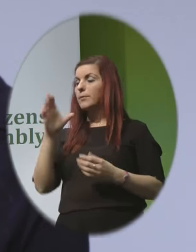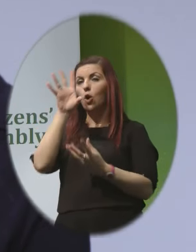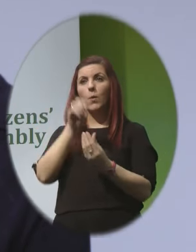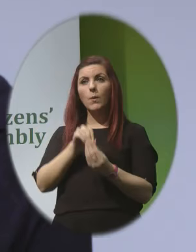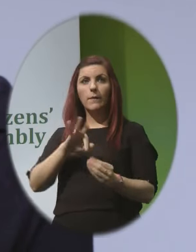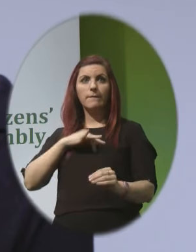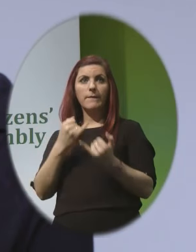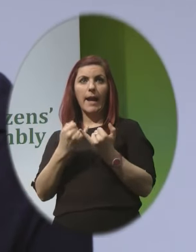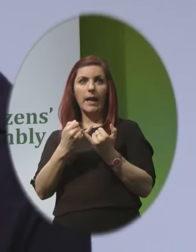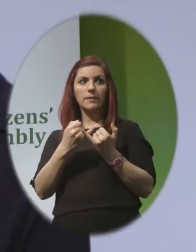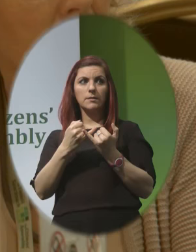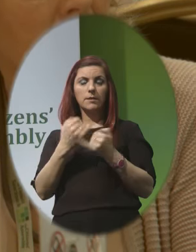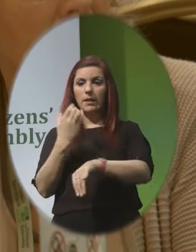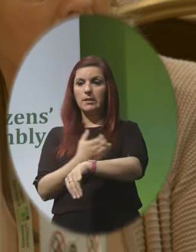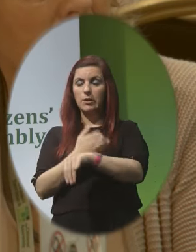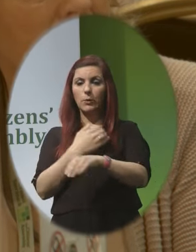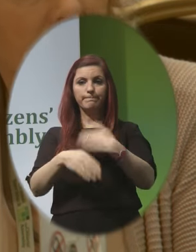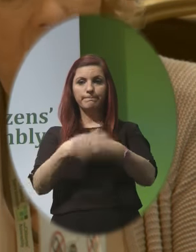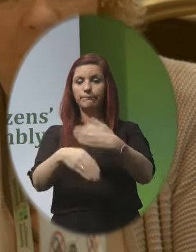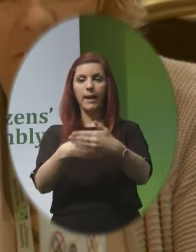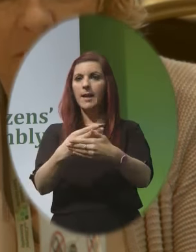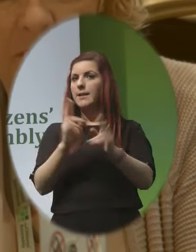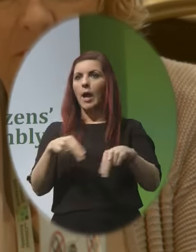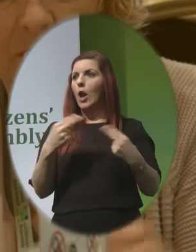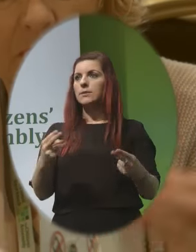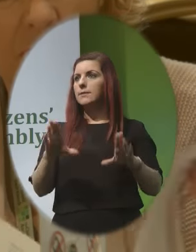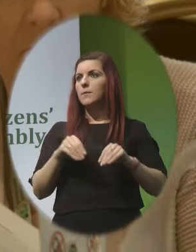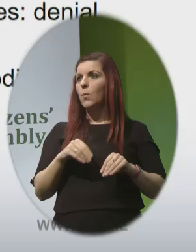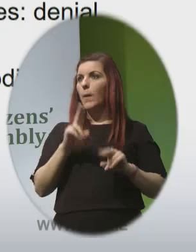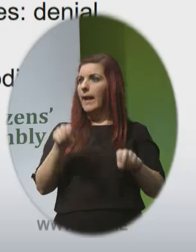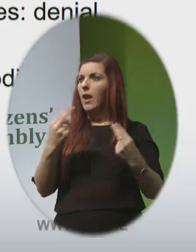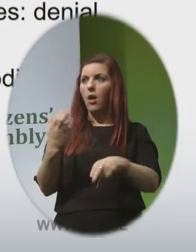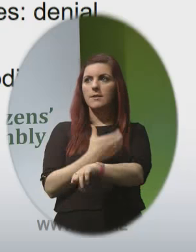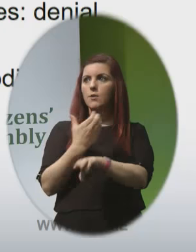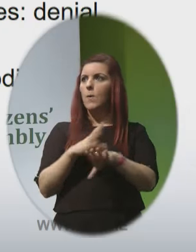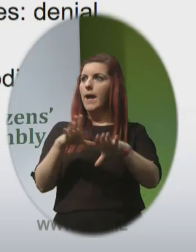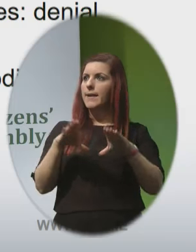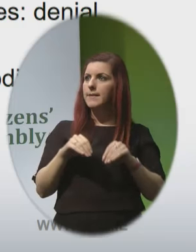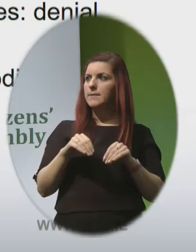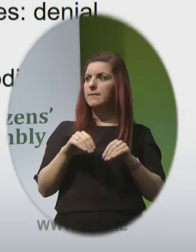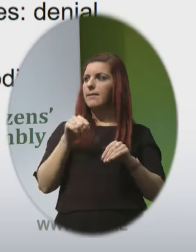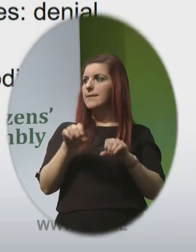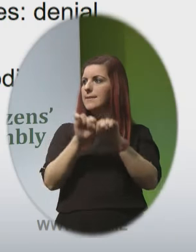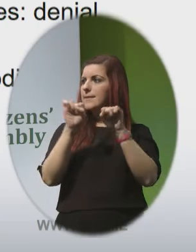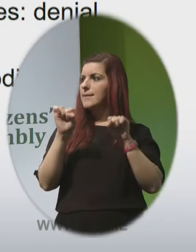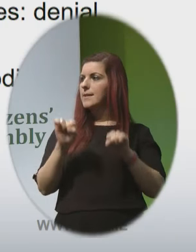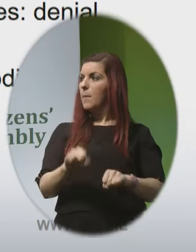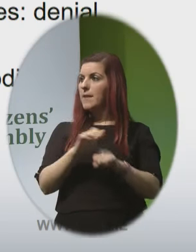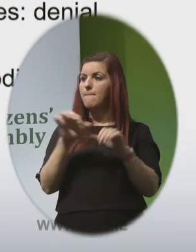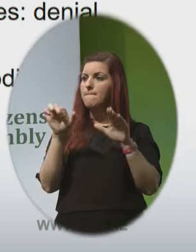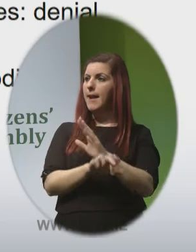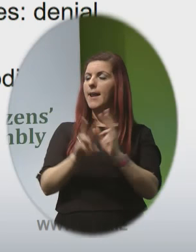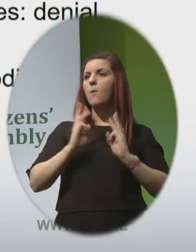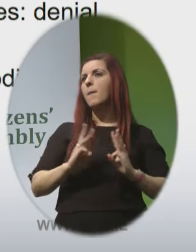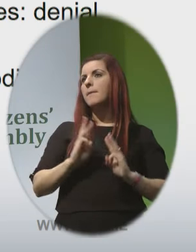status quo is inequitable and unacceptable Ireland cannot continue to accept an inherently weak system which is failing women